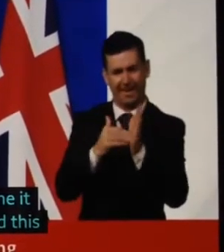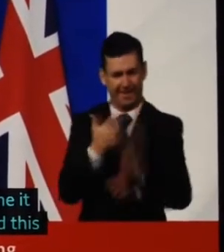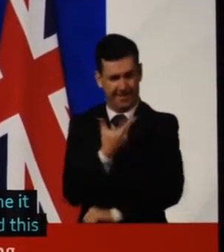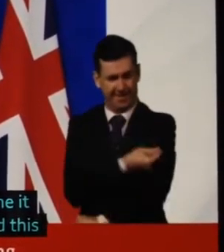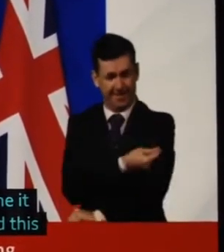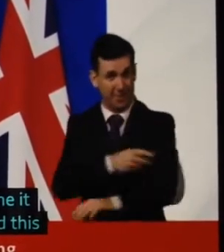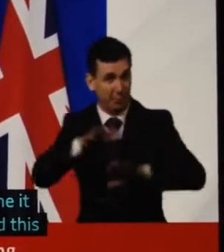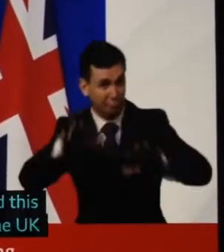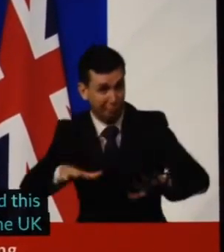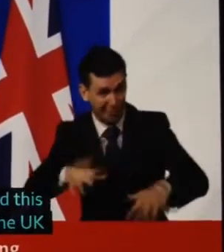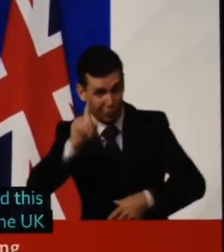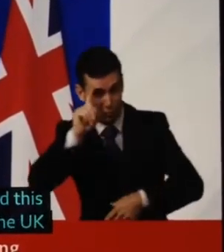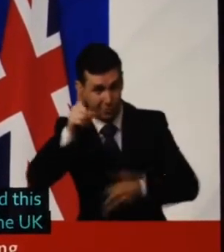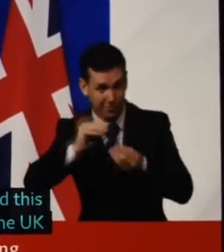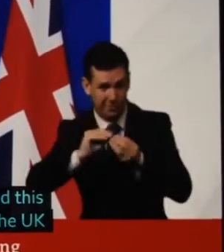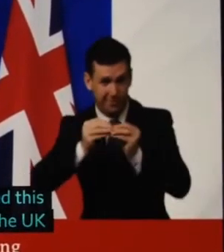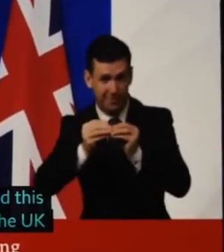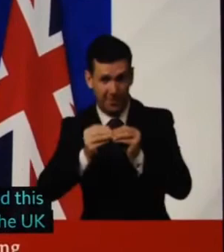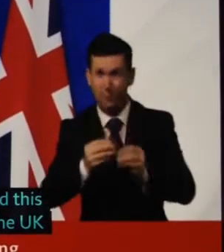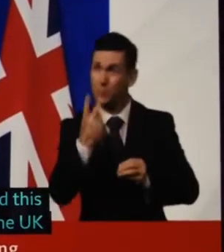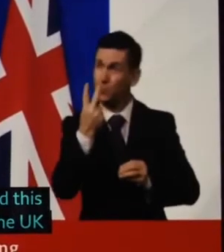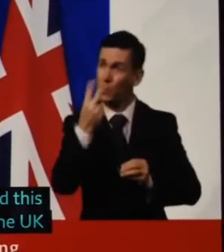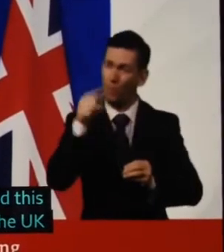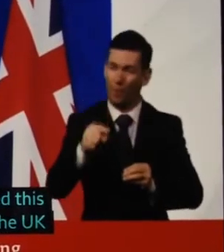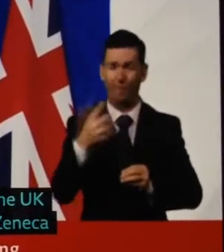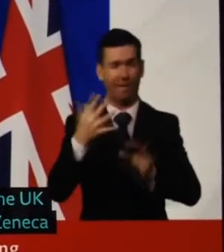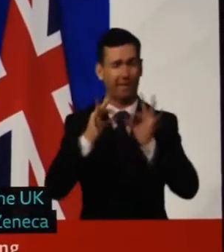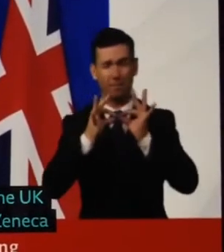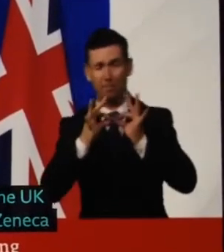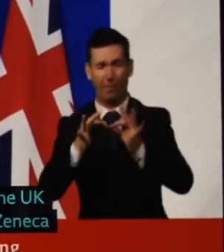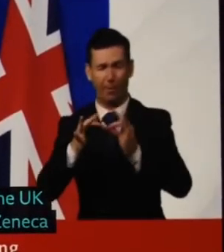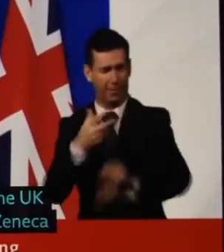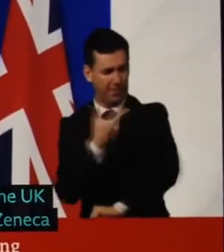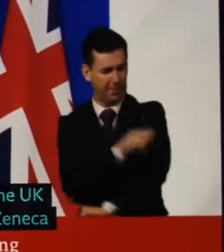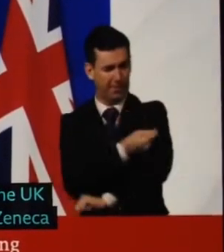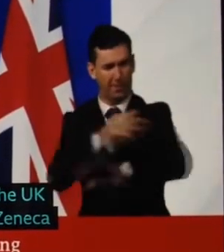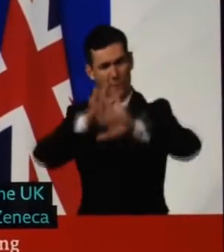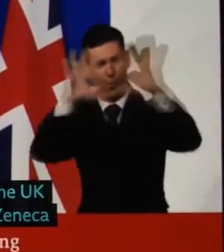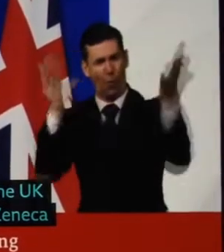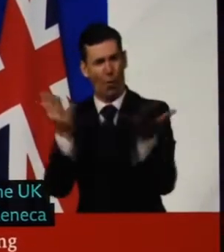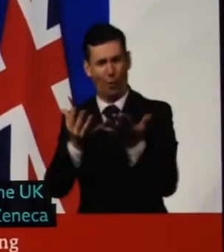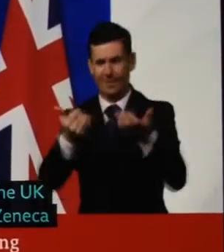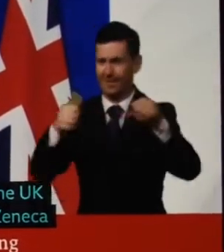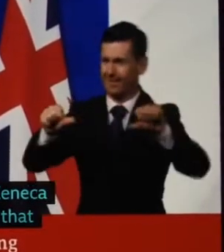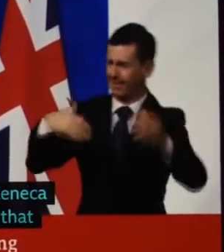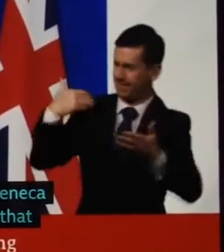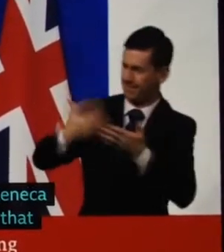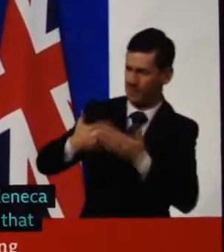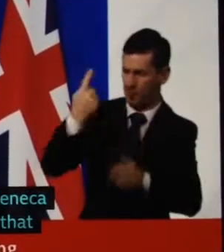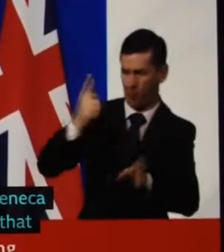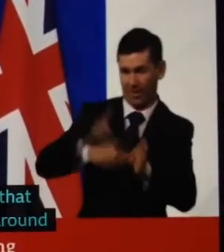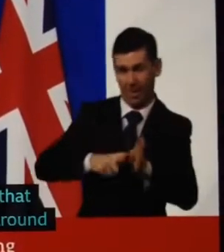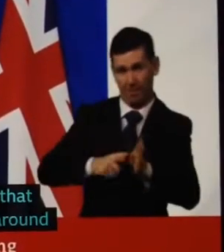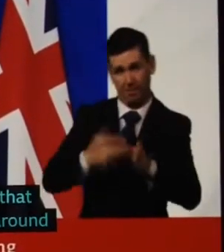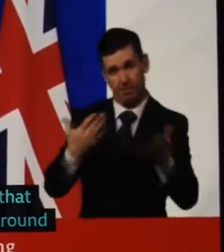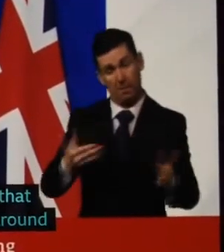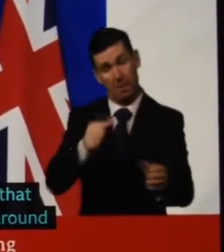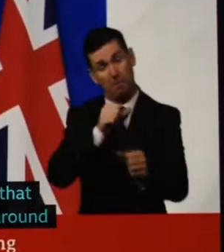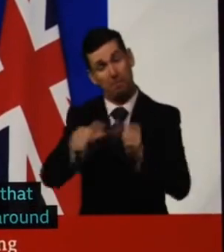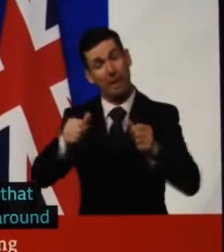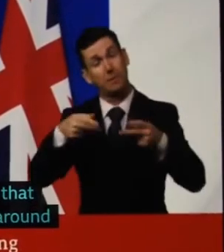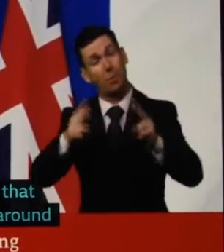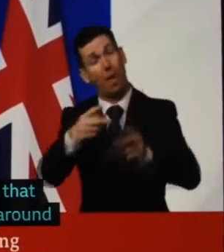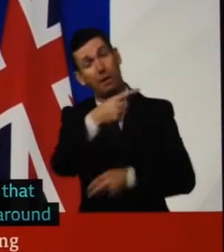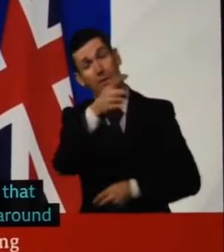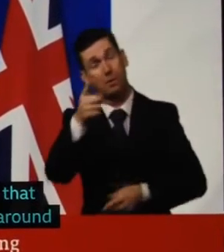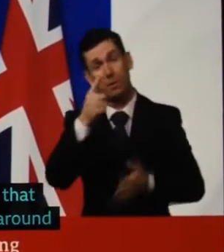are able to 2.5 billion jabs run the world. best way to contain this virus, help our